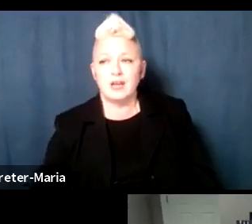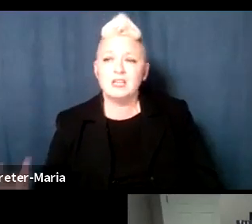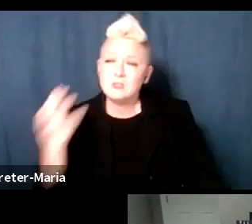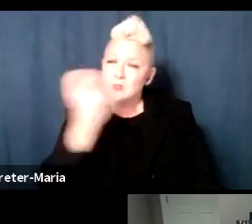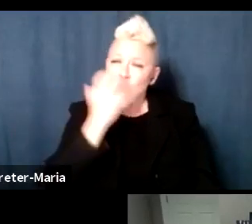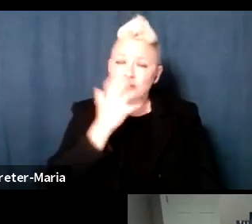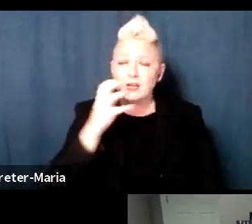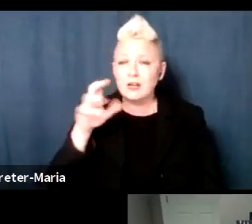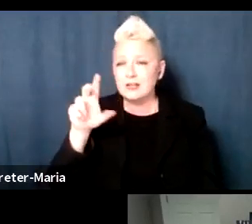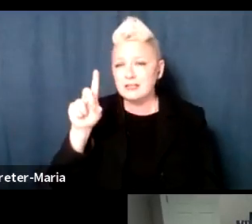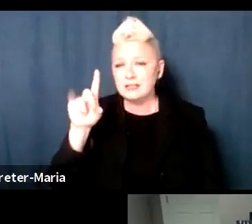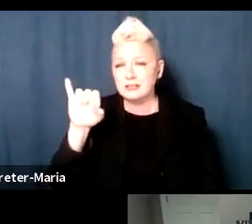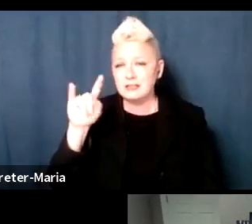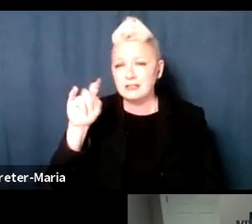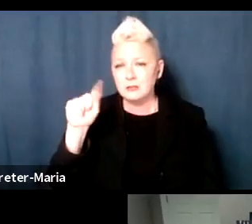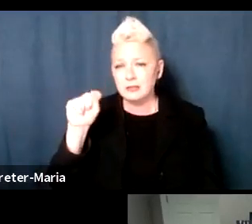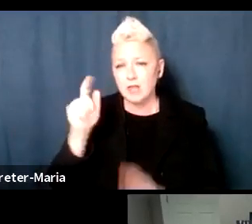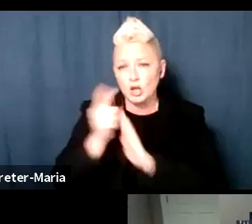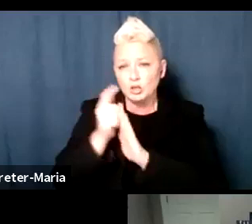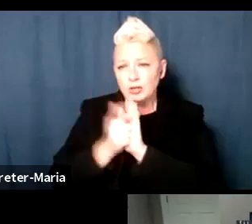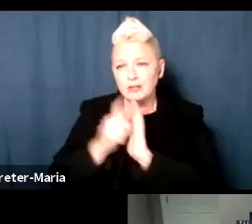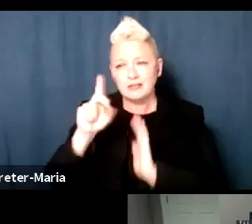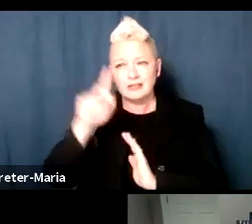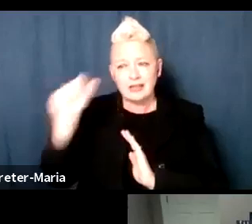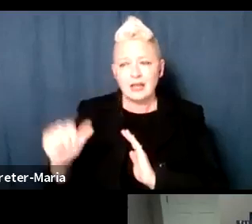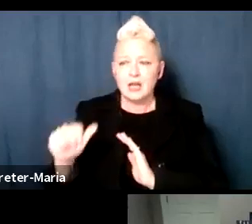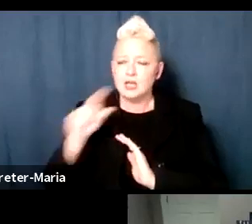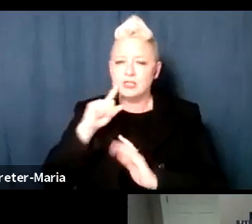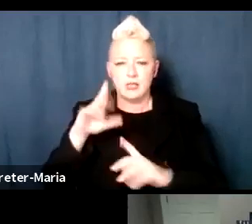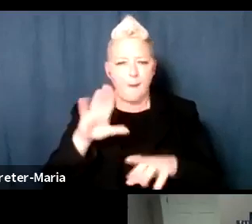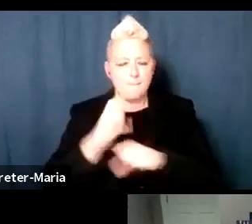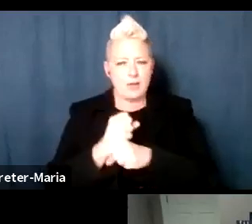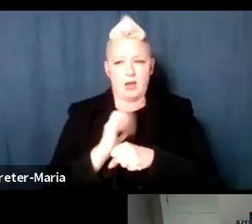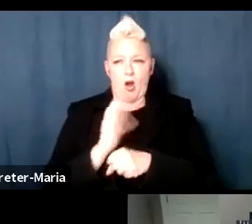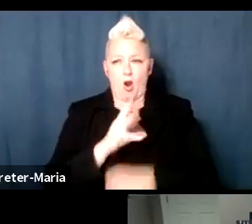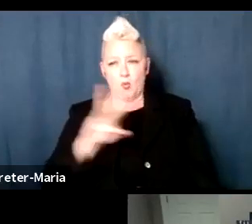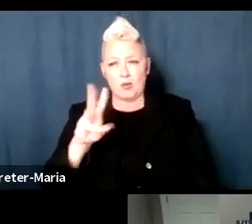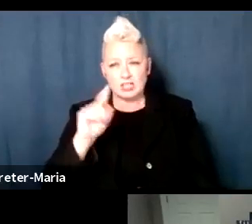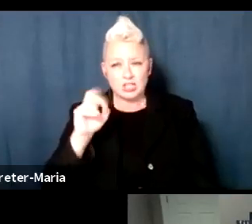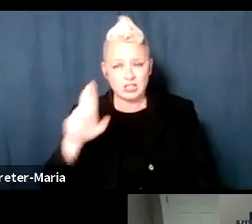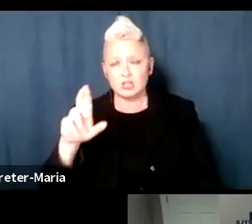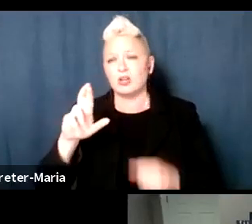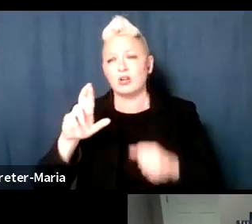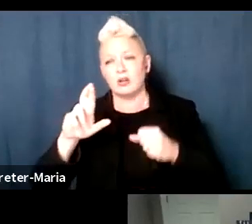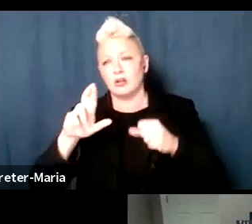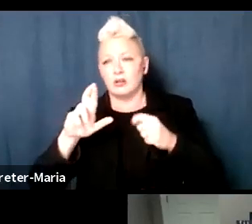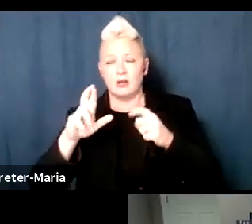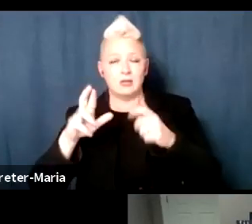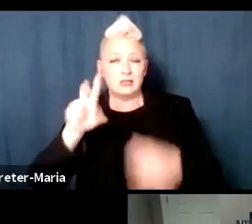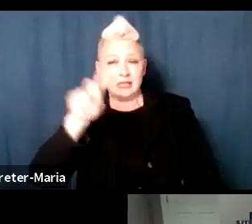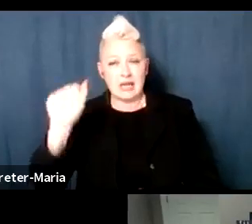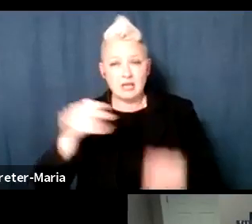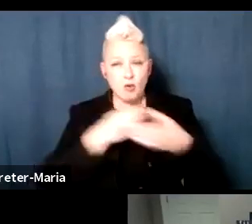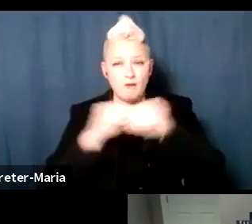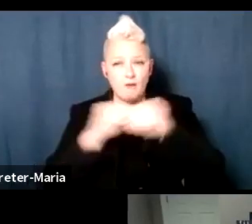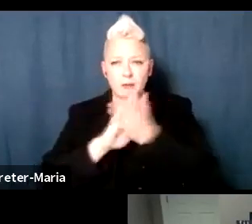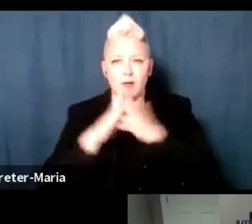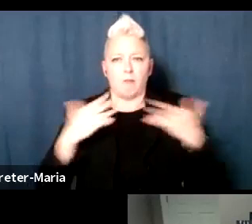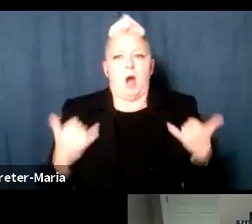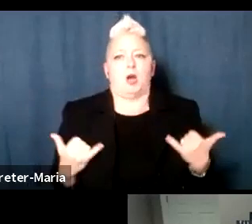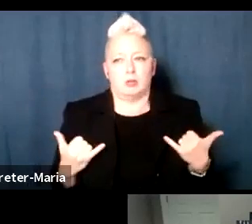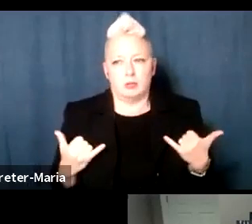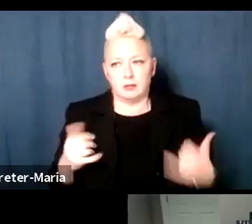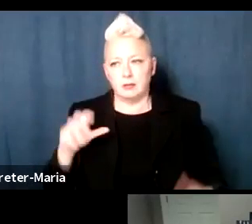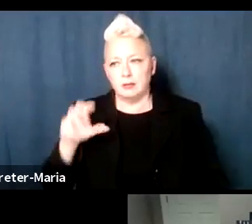modernized and taken the DA's office in Westchester to a new level, Mimi Rocha, who was elected